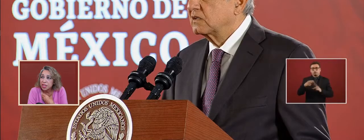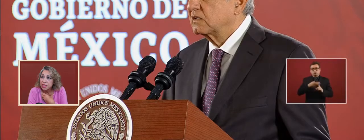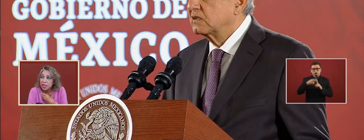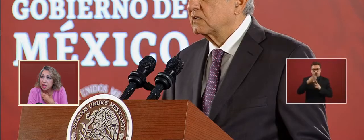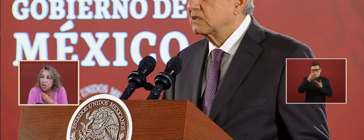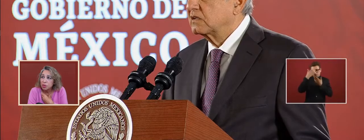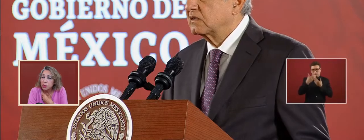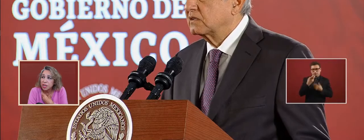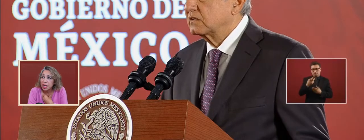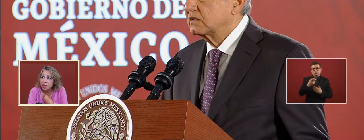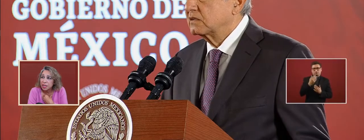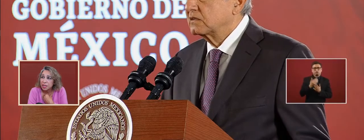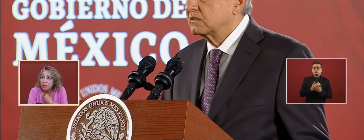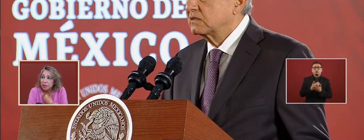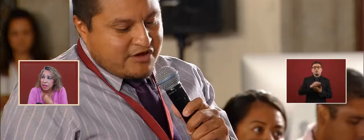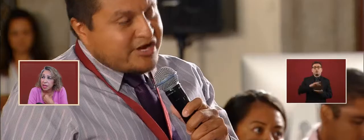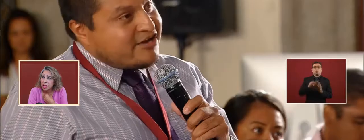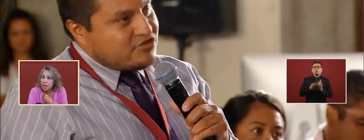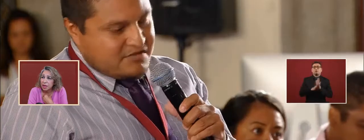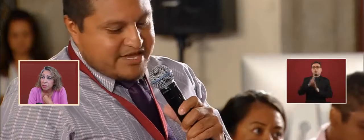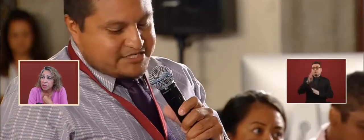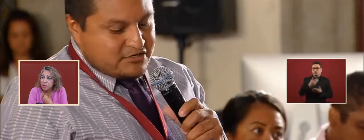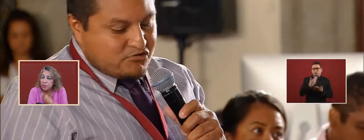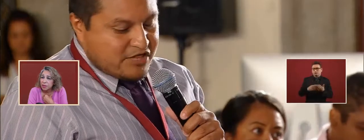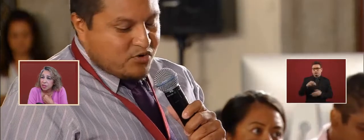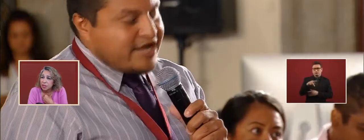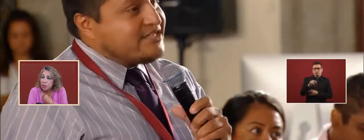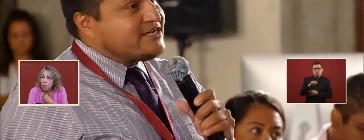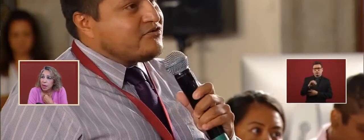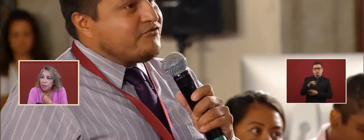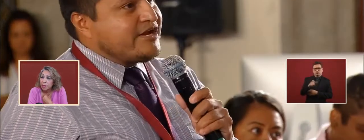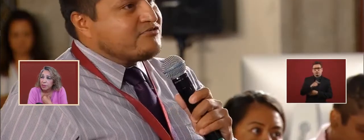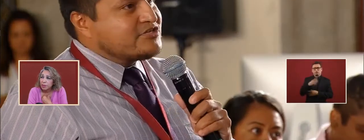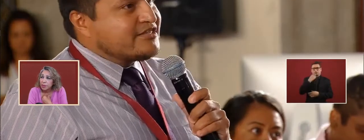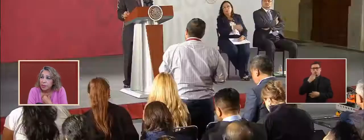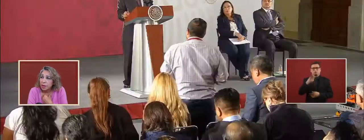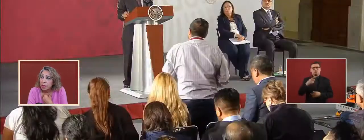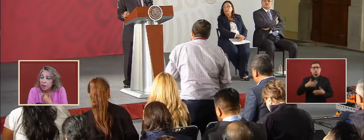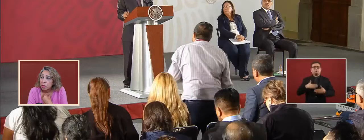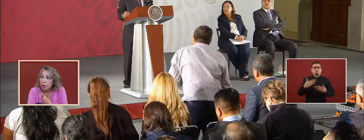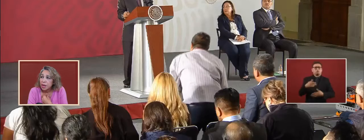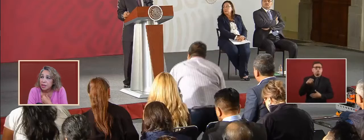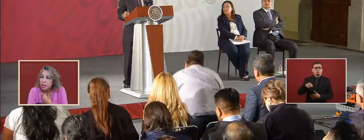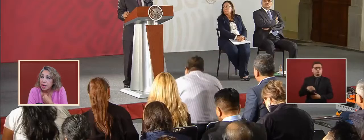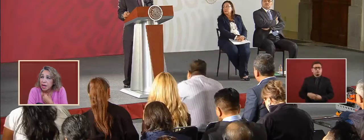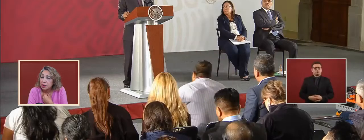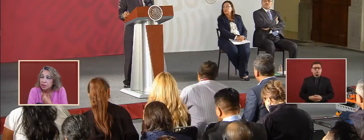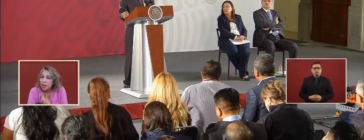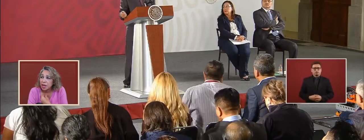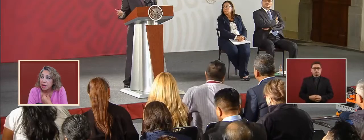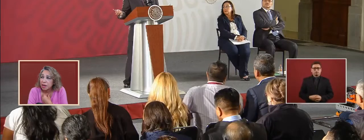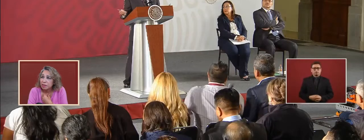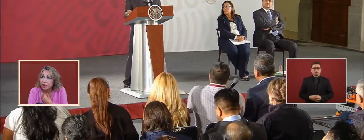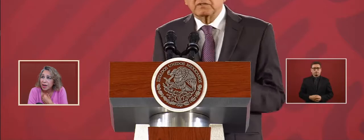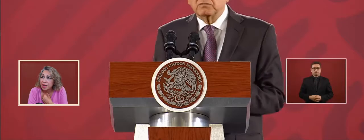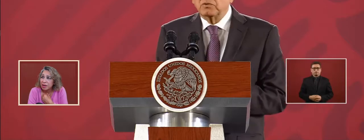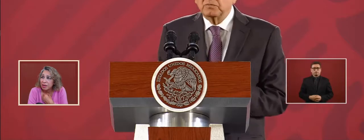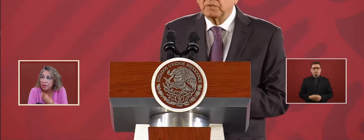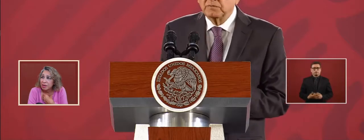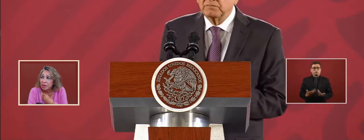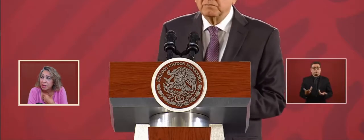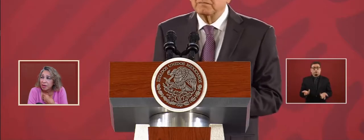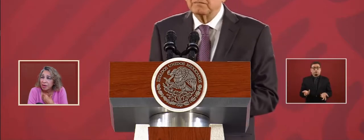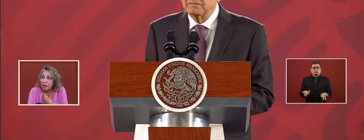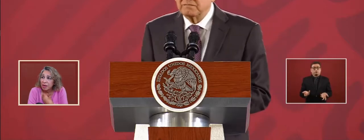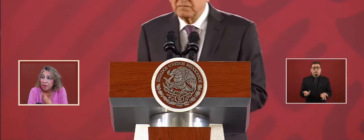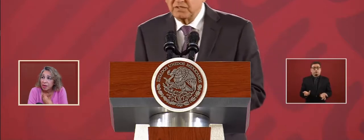She said that you protected the kidnappers. So why, why now do they confide in you?